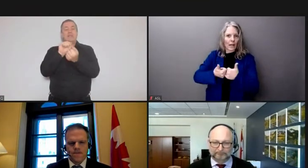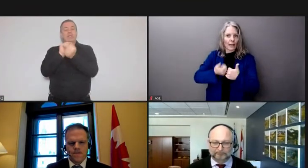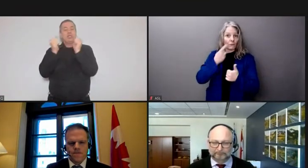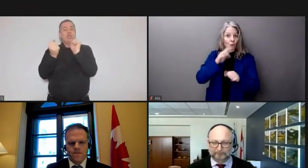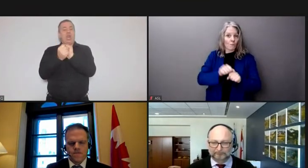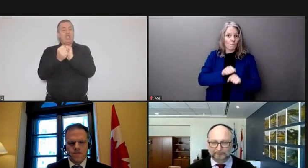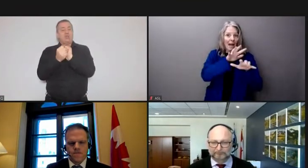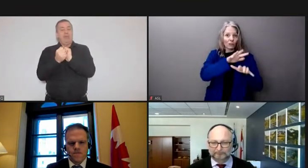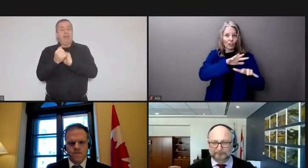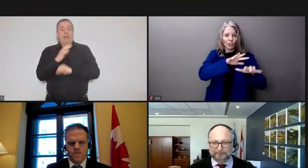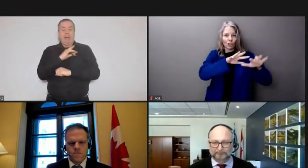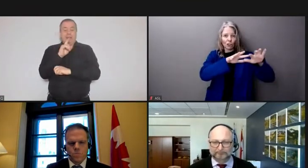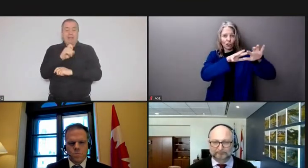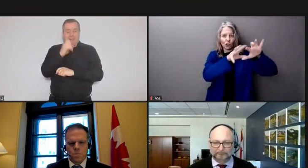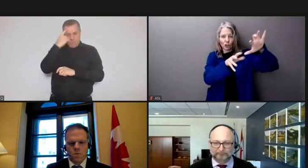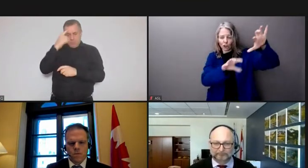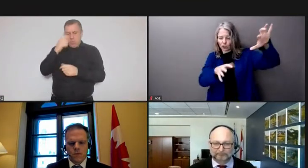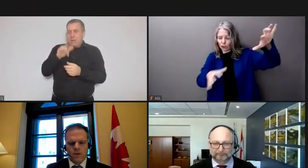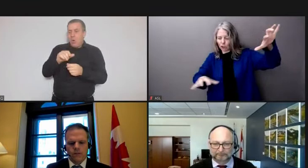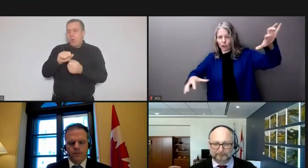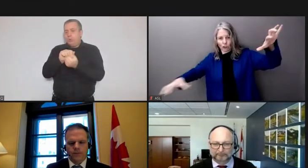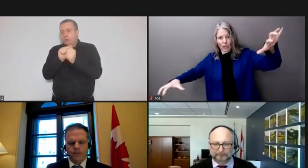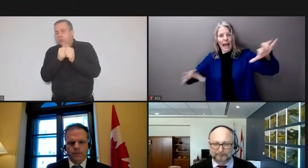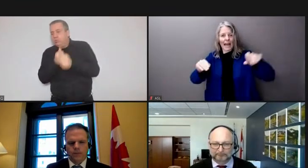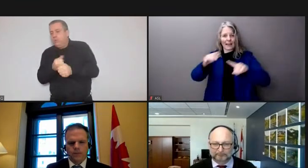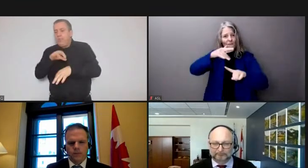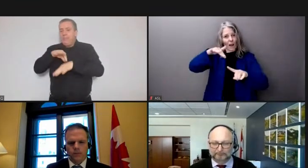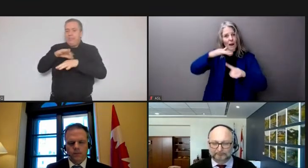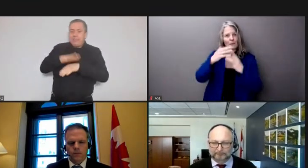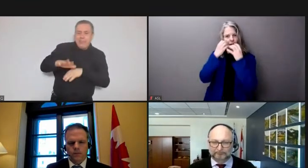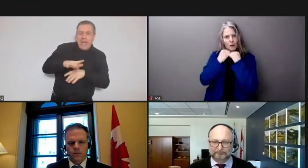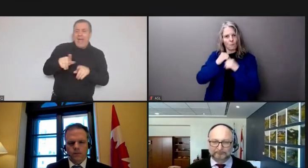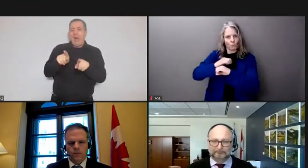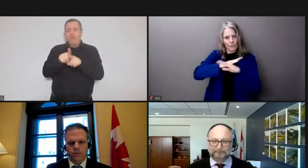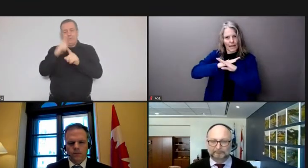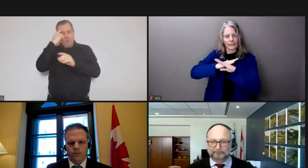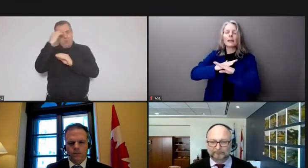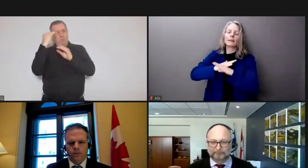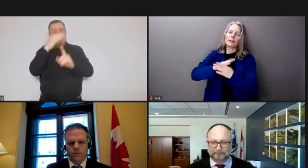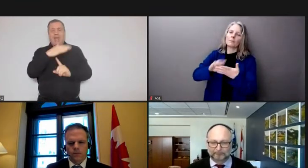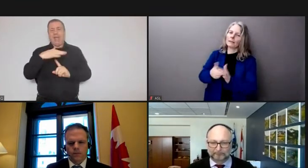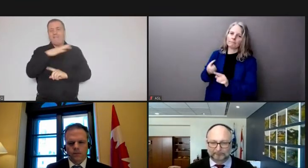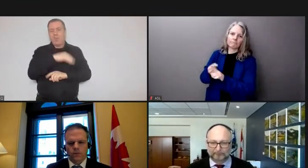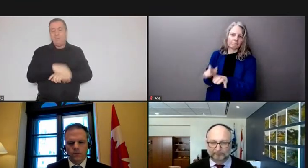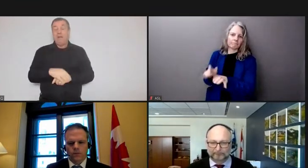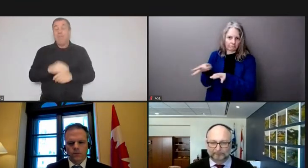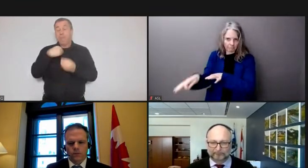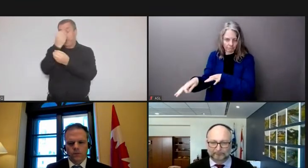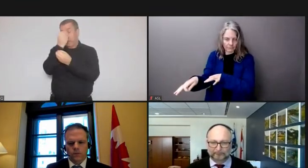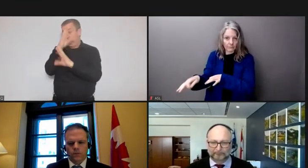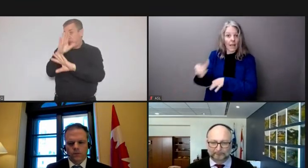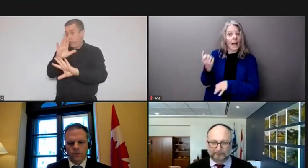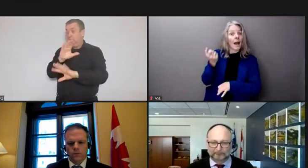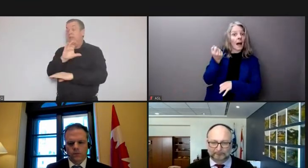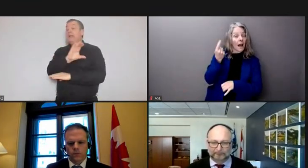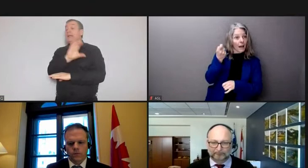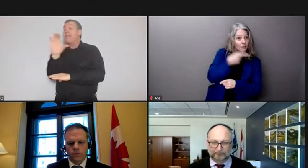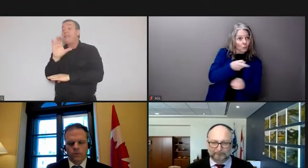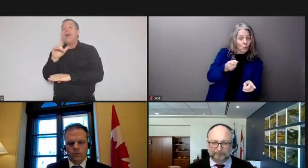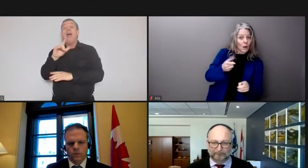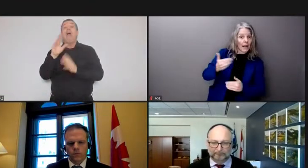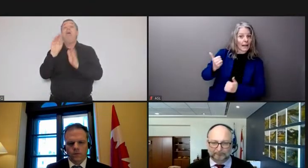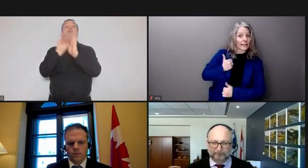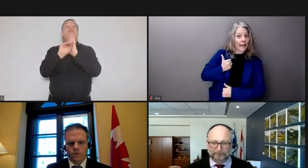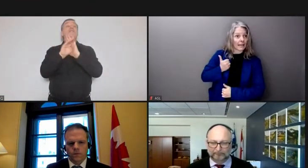i want to assure canadians that there will be no additional public money invested